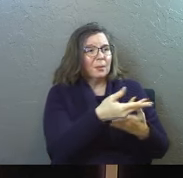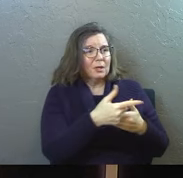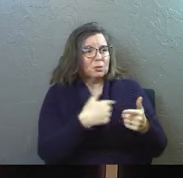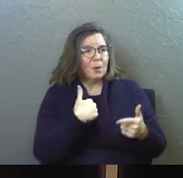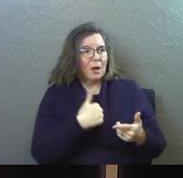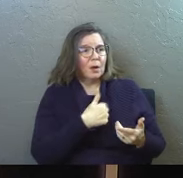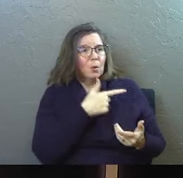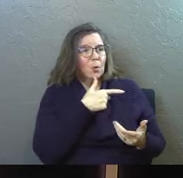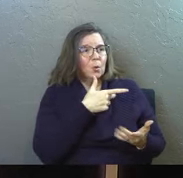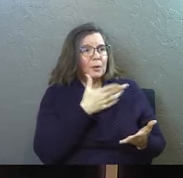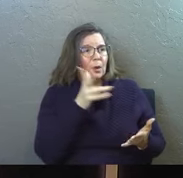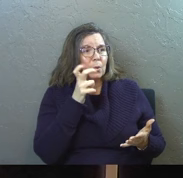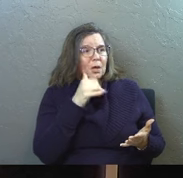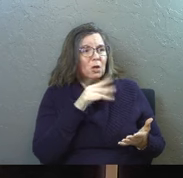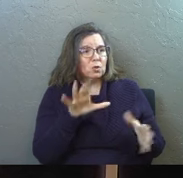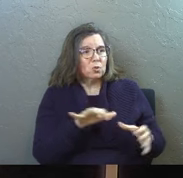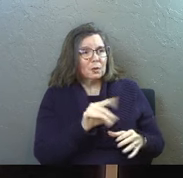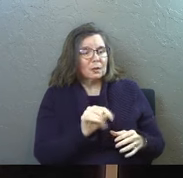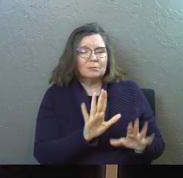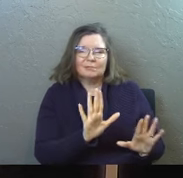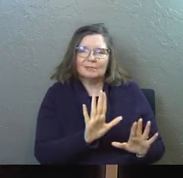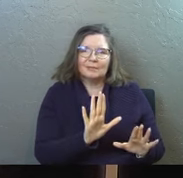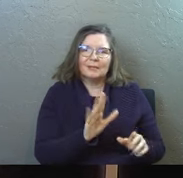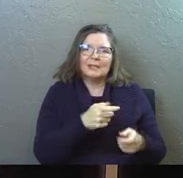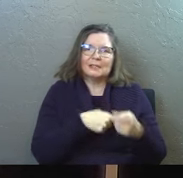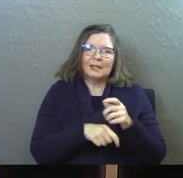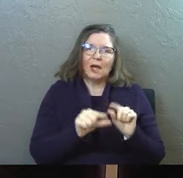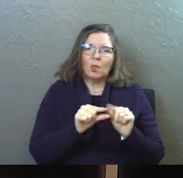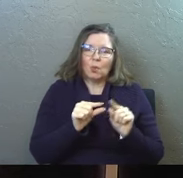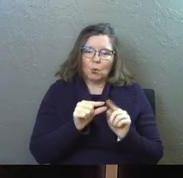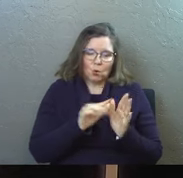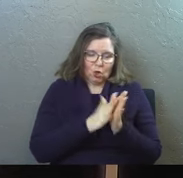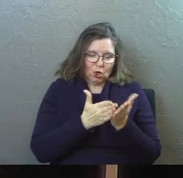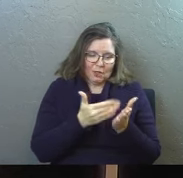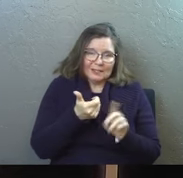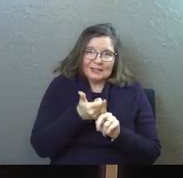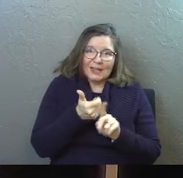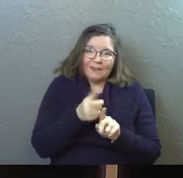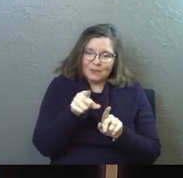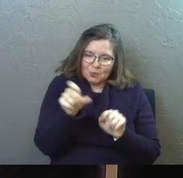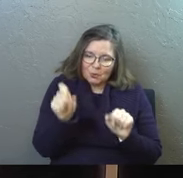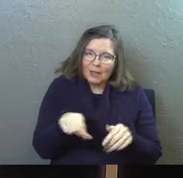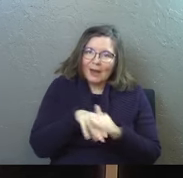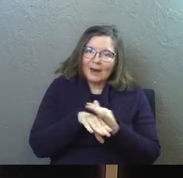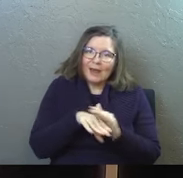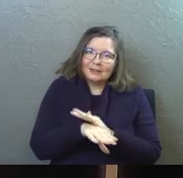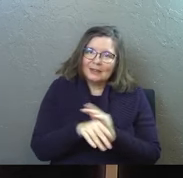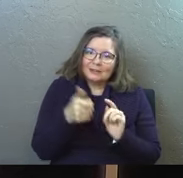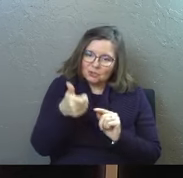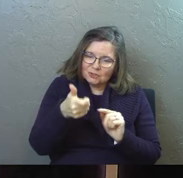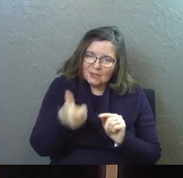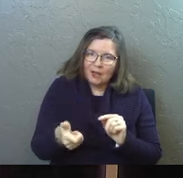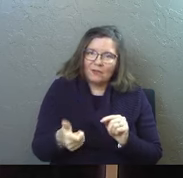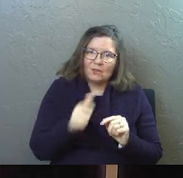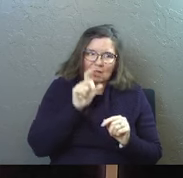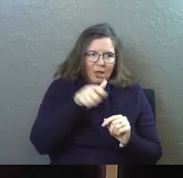us and bring it to do we may hear it and do it instead the word is very near you it's within arm's reach